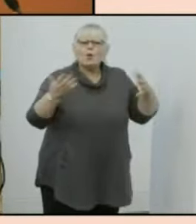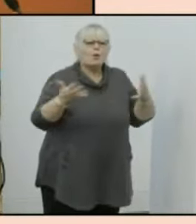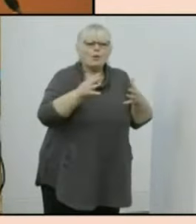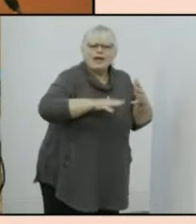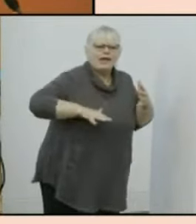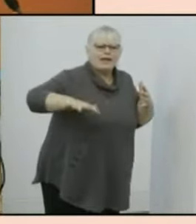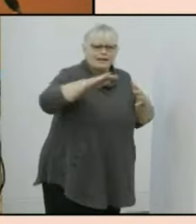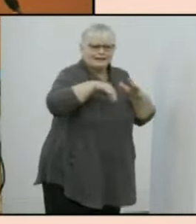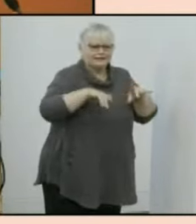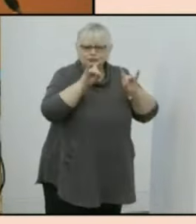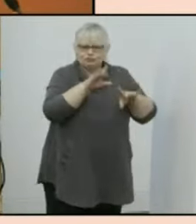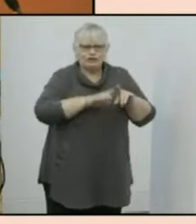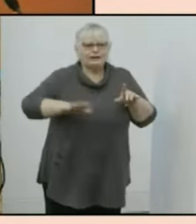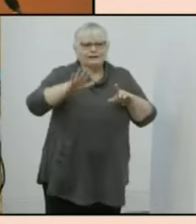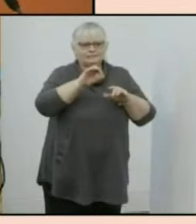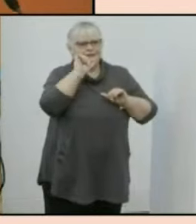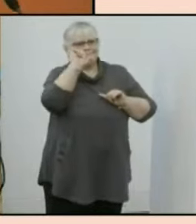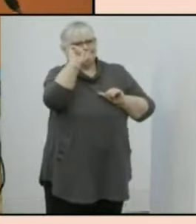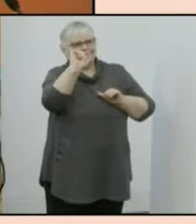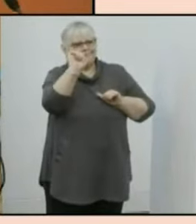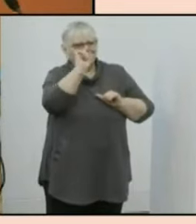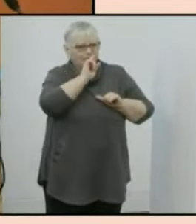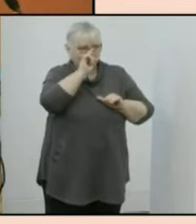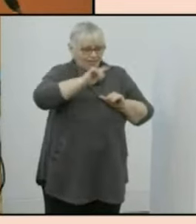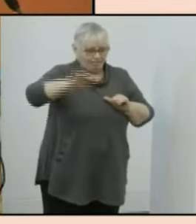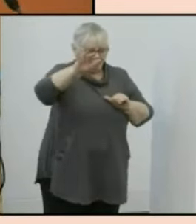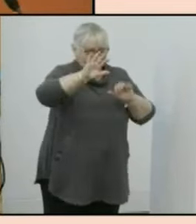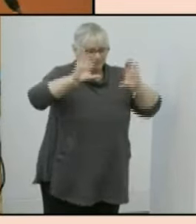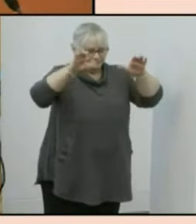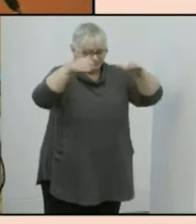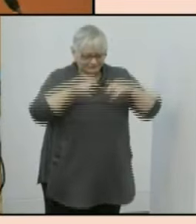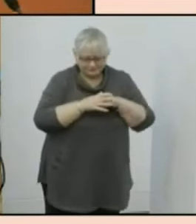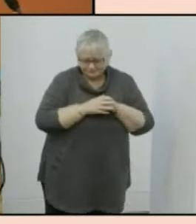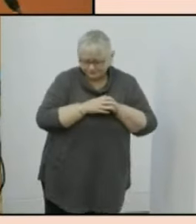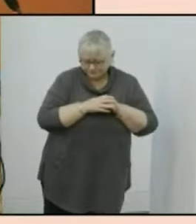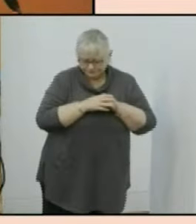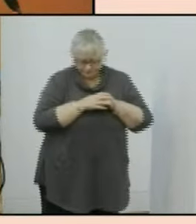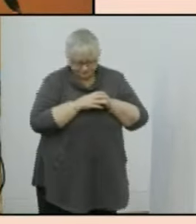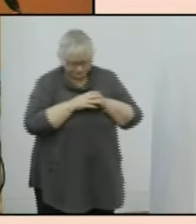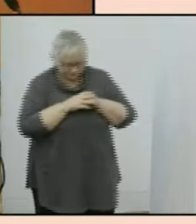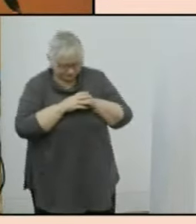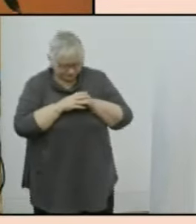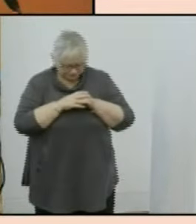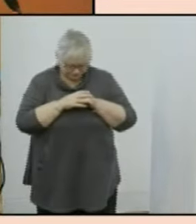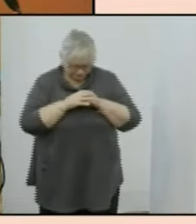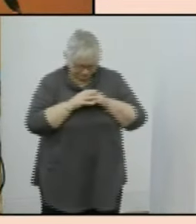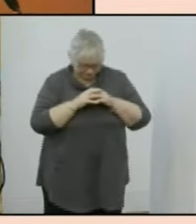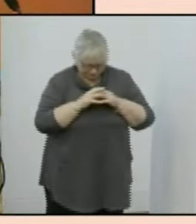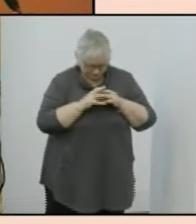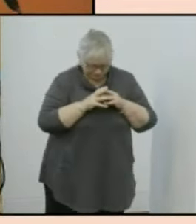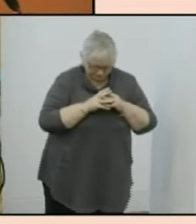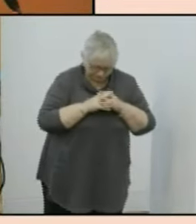Australia by the um local traditional custodians um